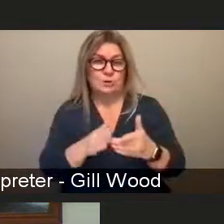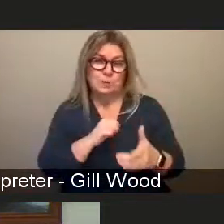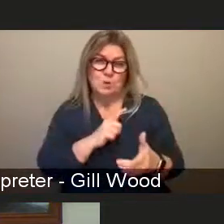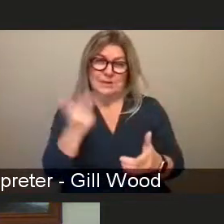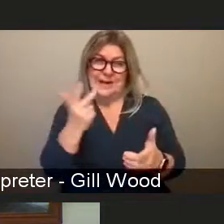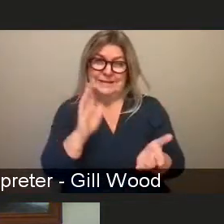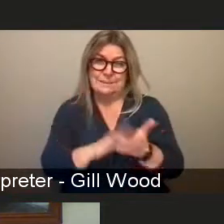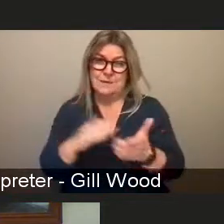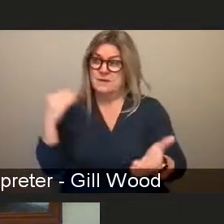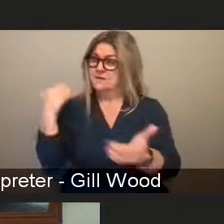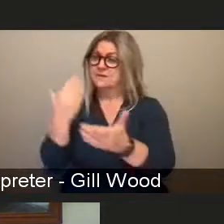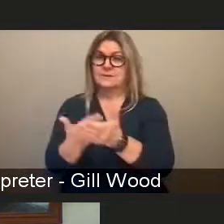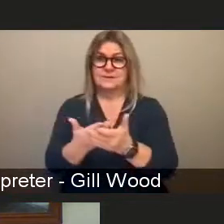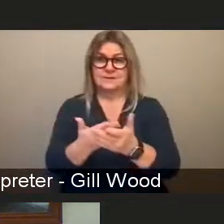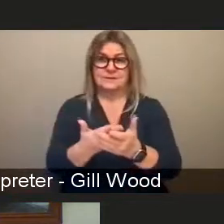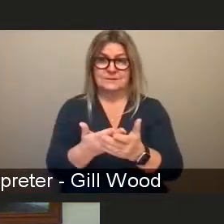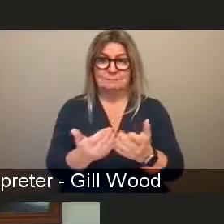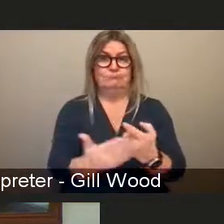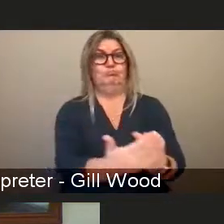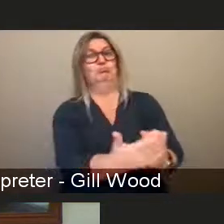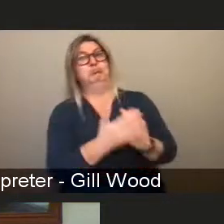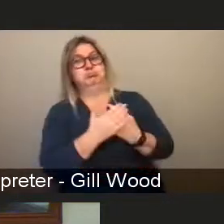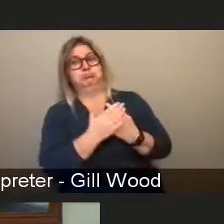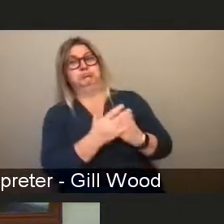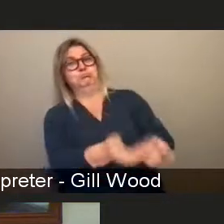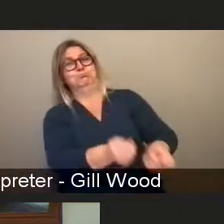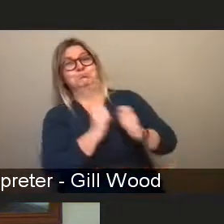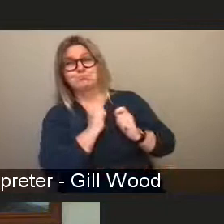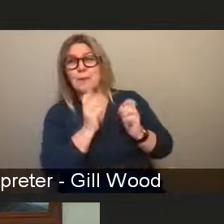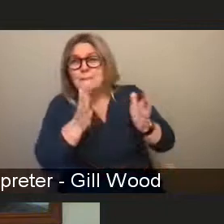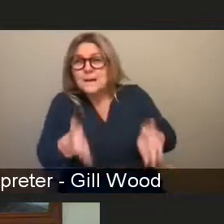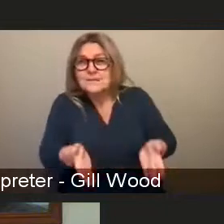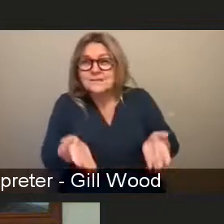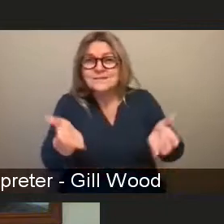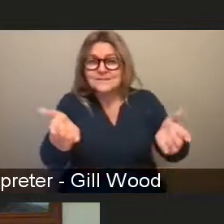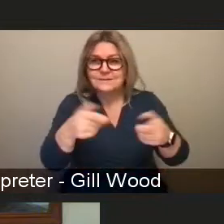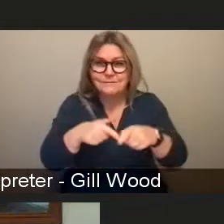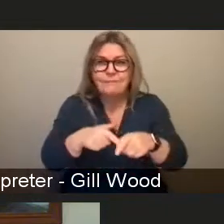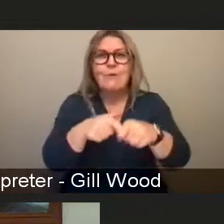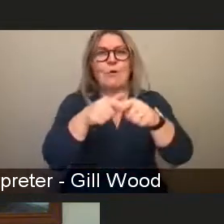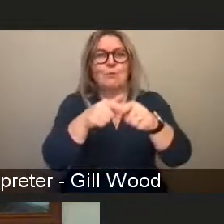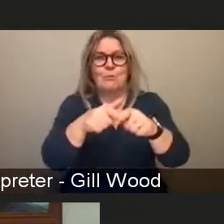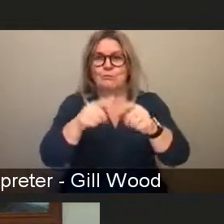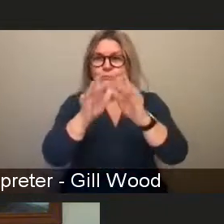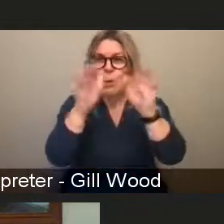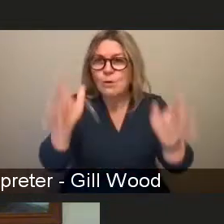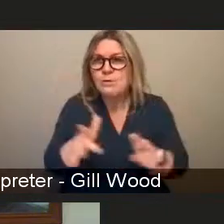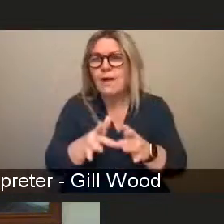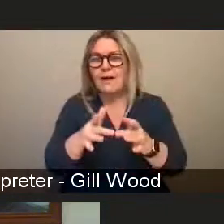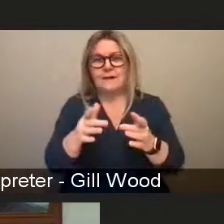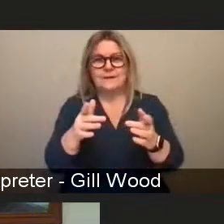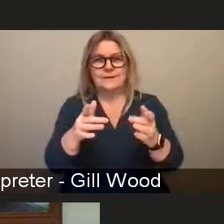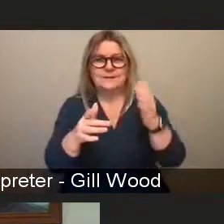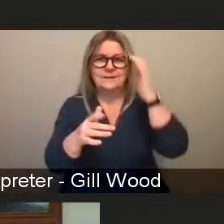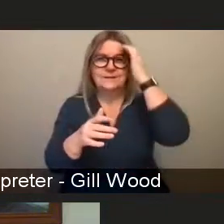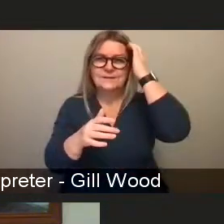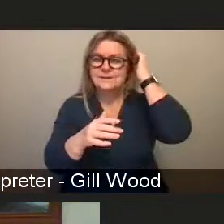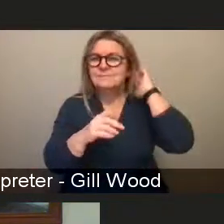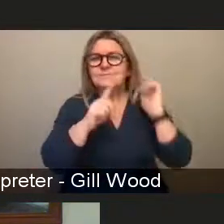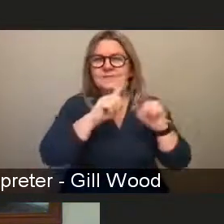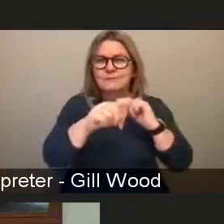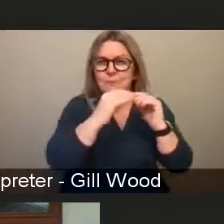foisted on us and so actually a lot of the newer forms that violence against women might be taking men's violence against women in this